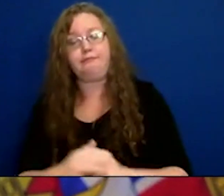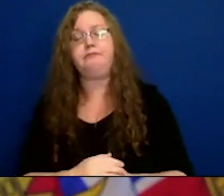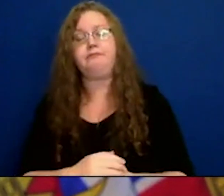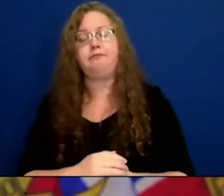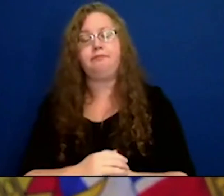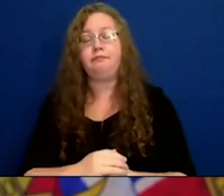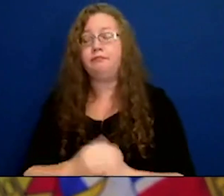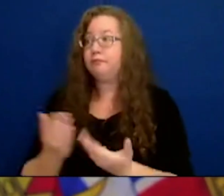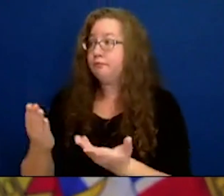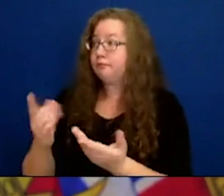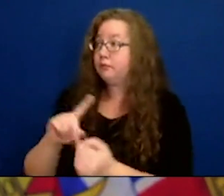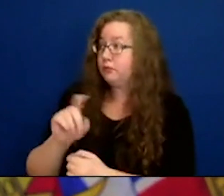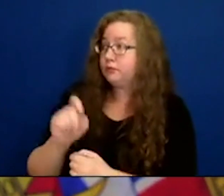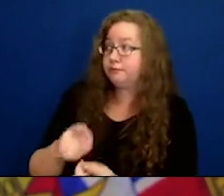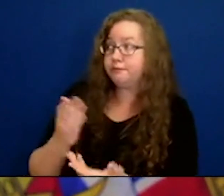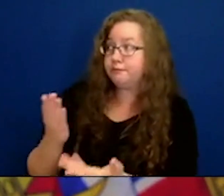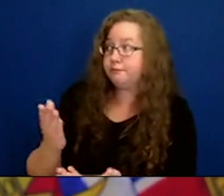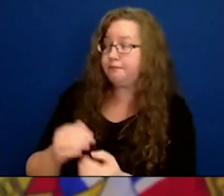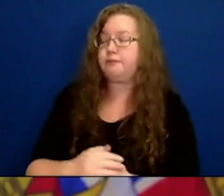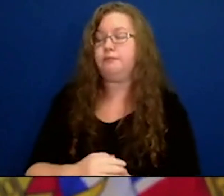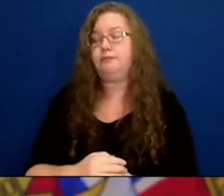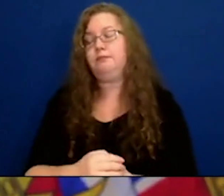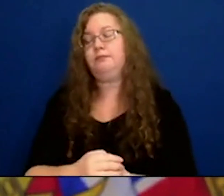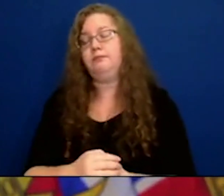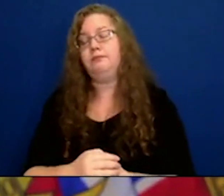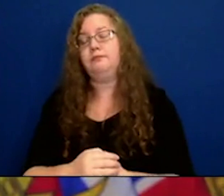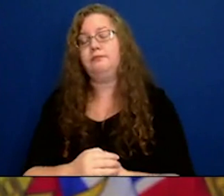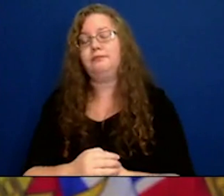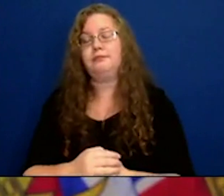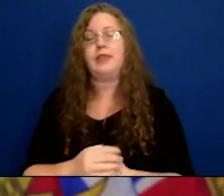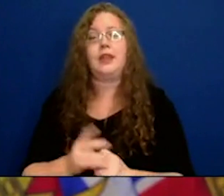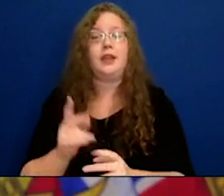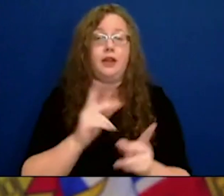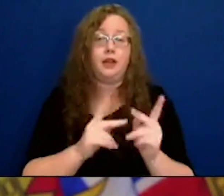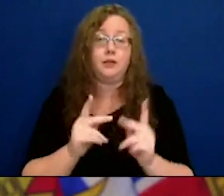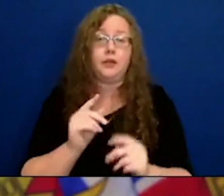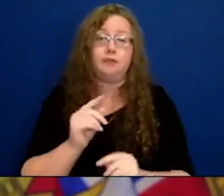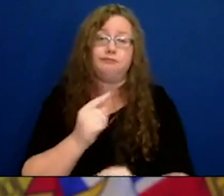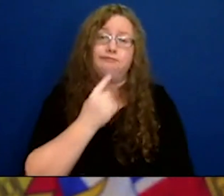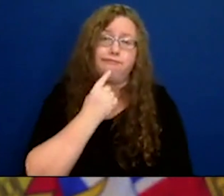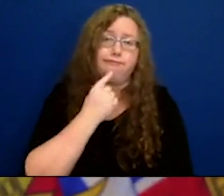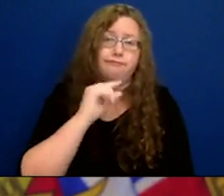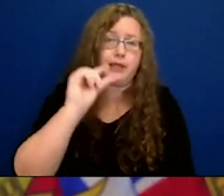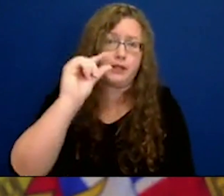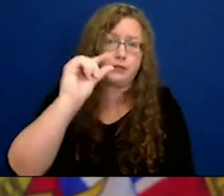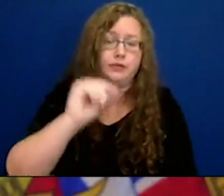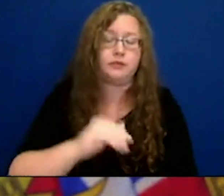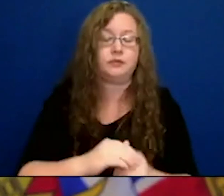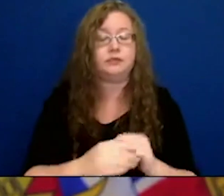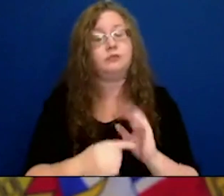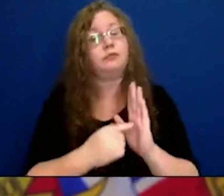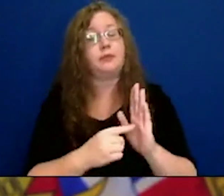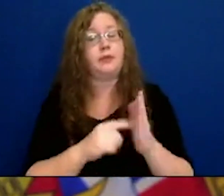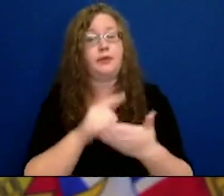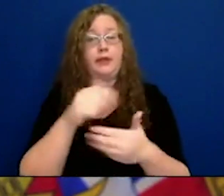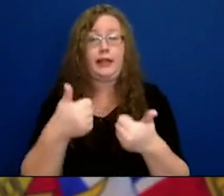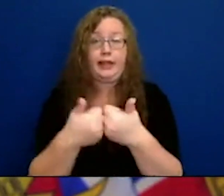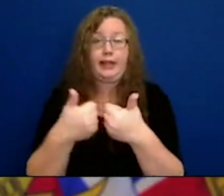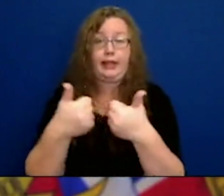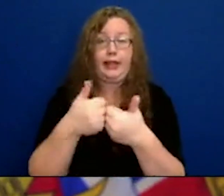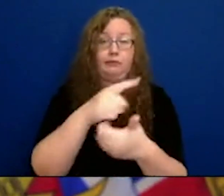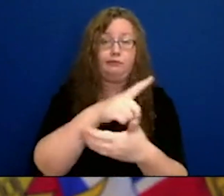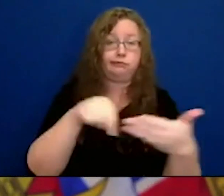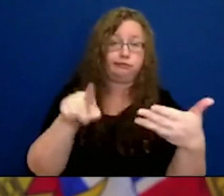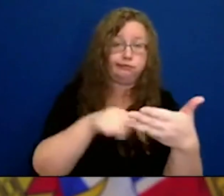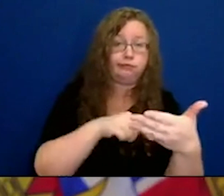to follow the rules and the guidance. And, you know, one of those things is the cancellation of games. As you know, people would have had, you know, kids, let's talk youth,